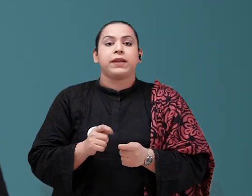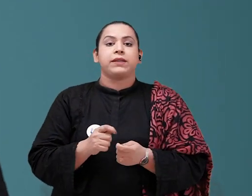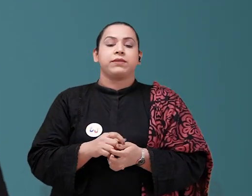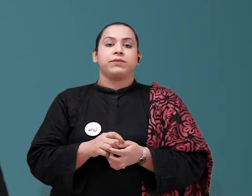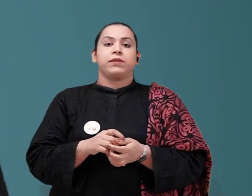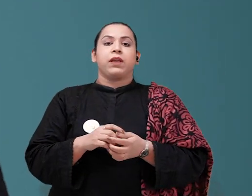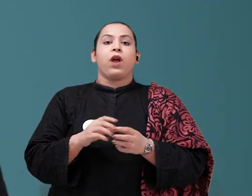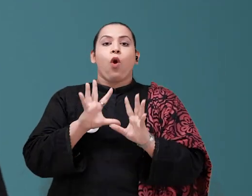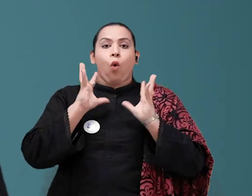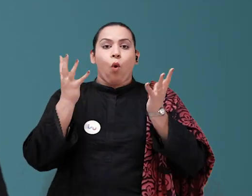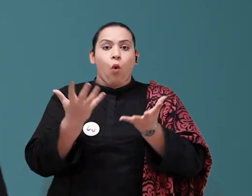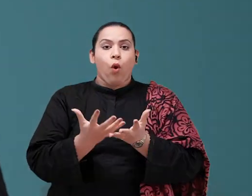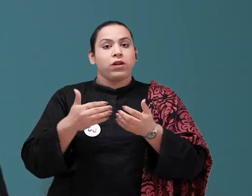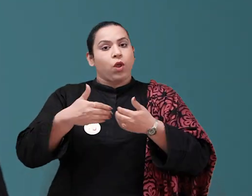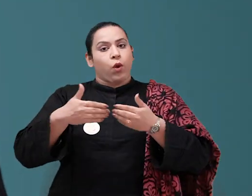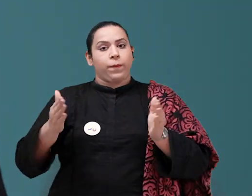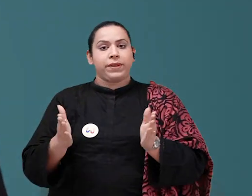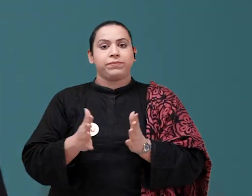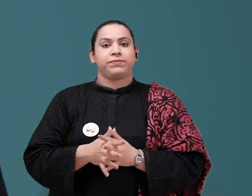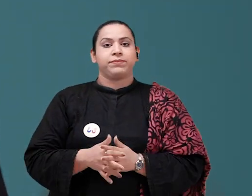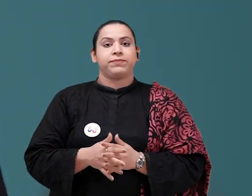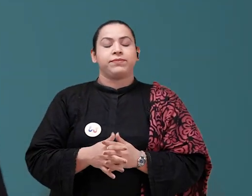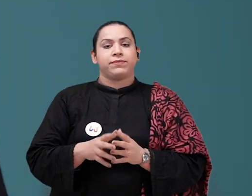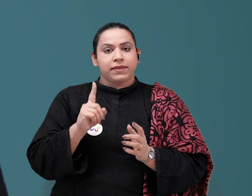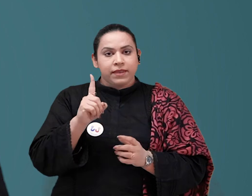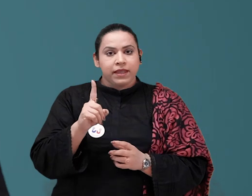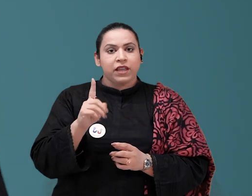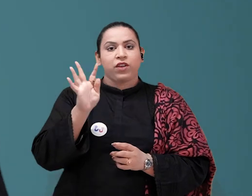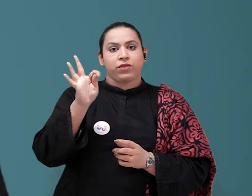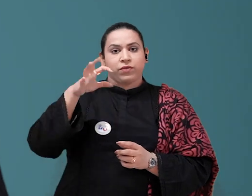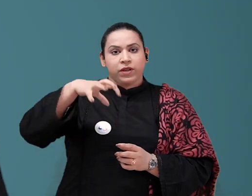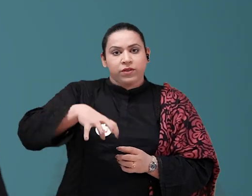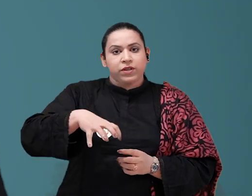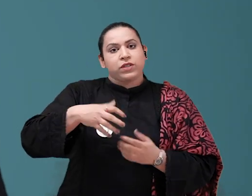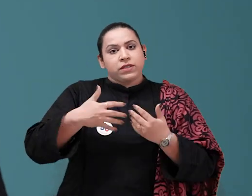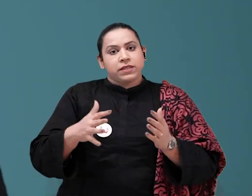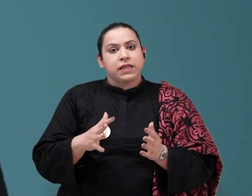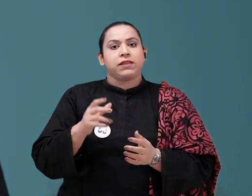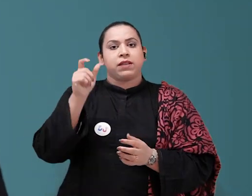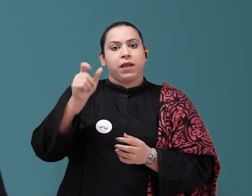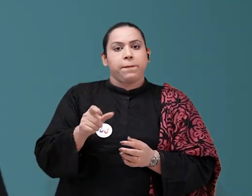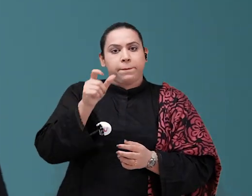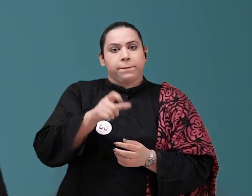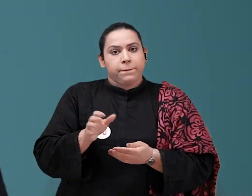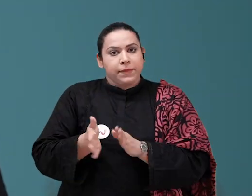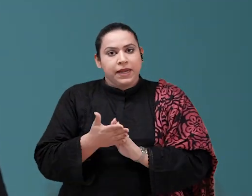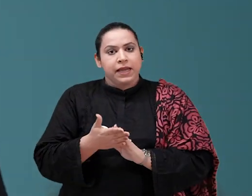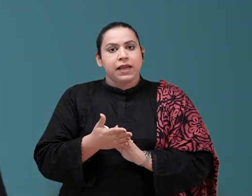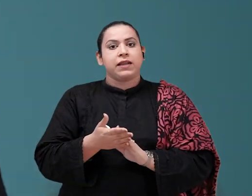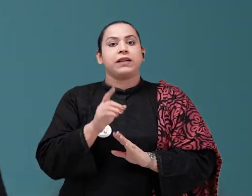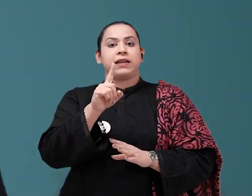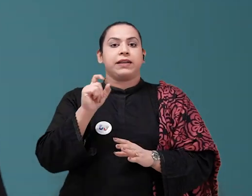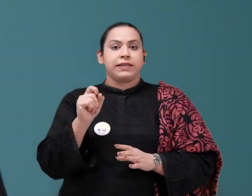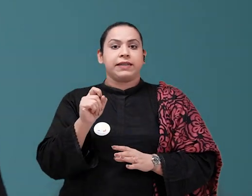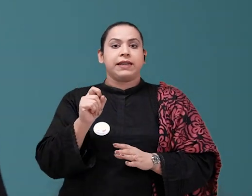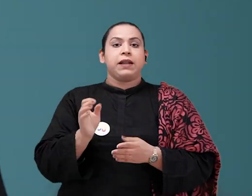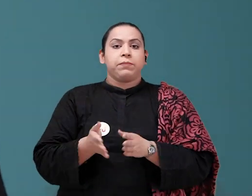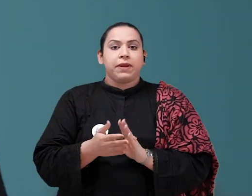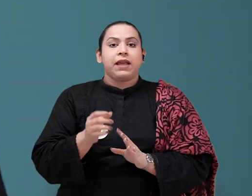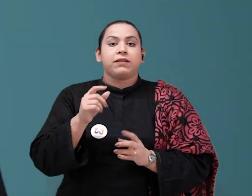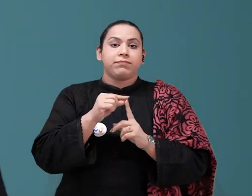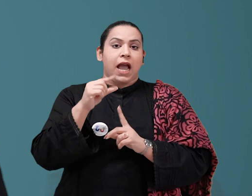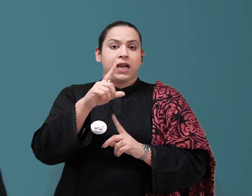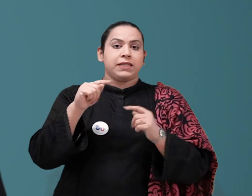can send 10 players. 20 players, however they want to. But there close tournaments. Like the World Olympiad Day.